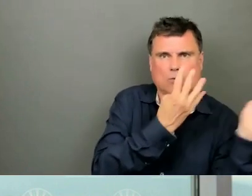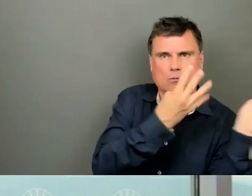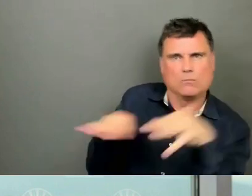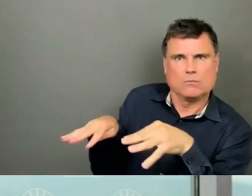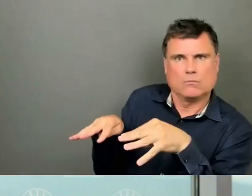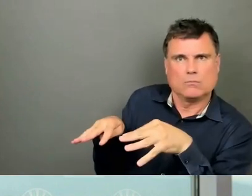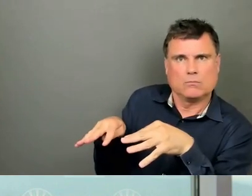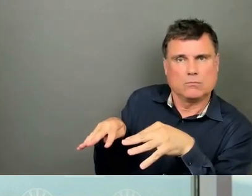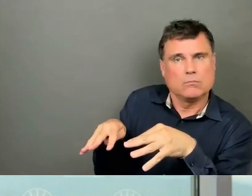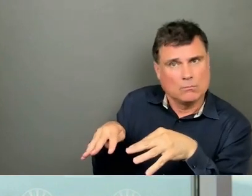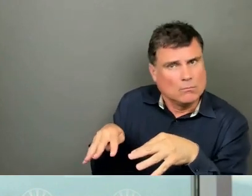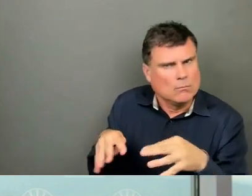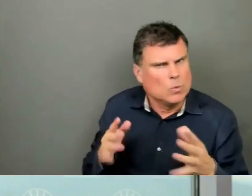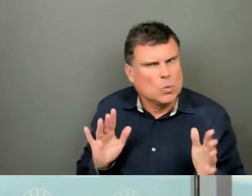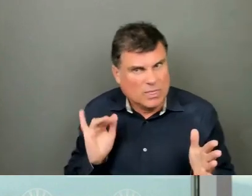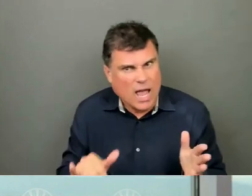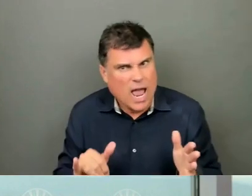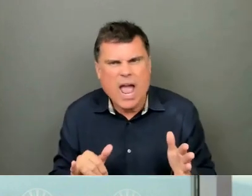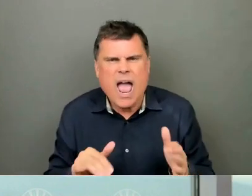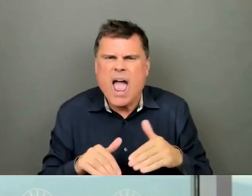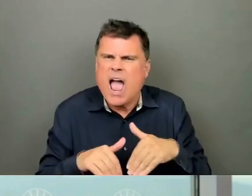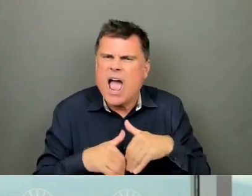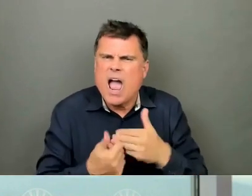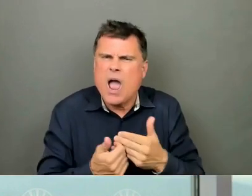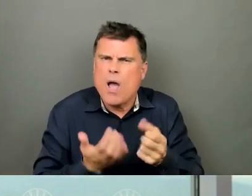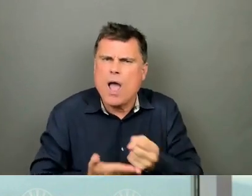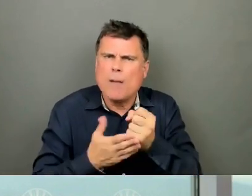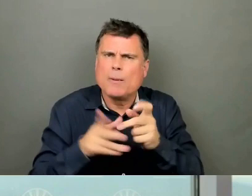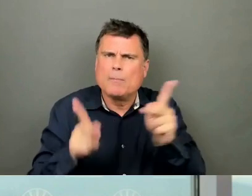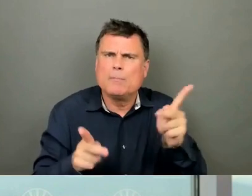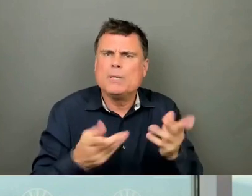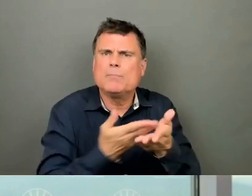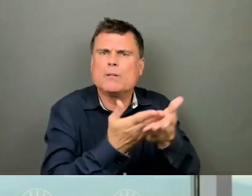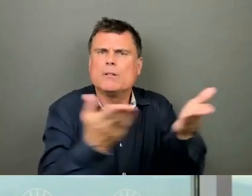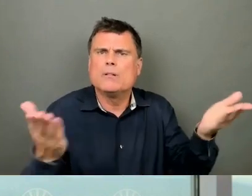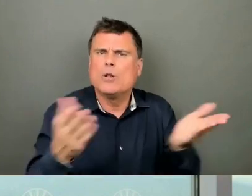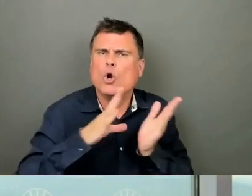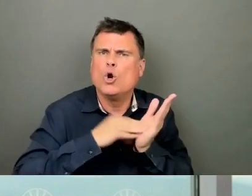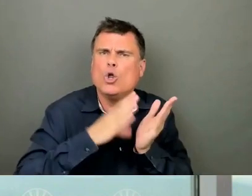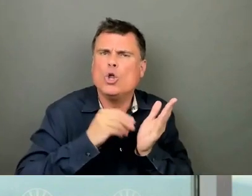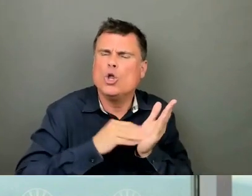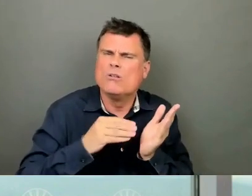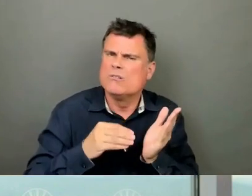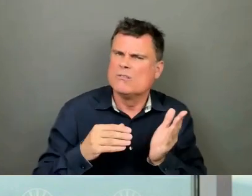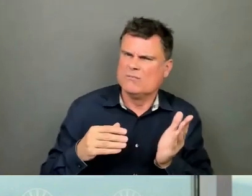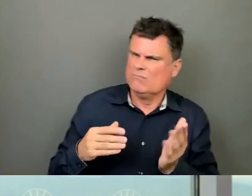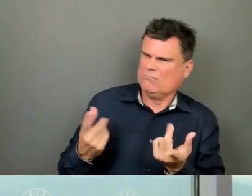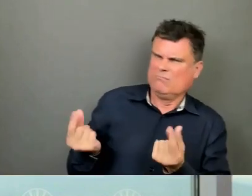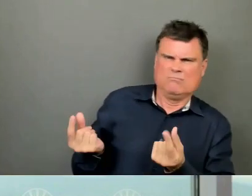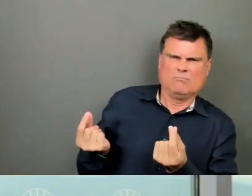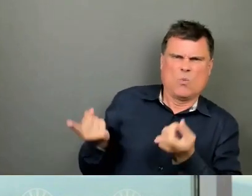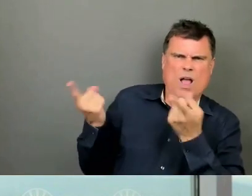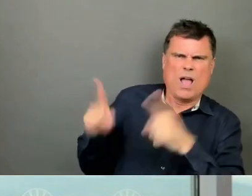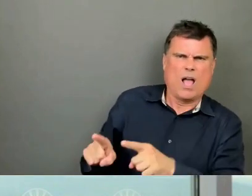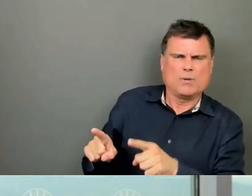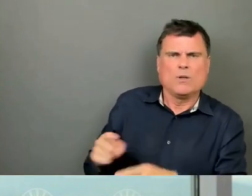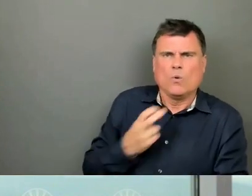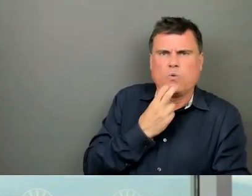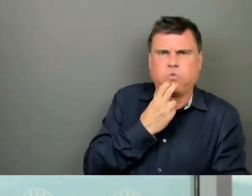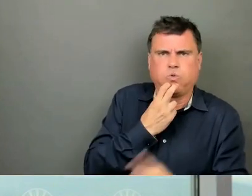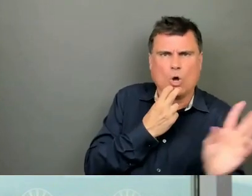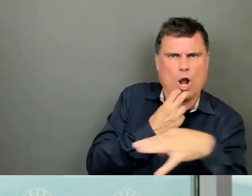advance the interest of the public in getting the knowledge that they should get according to the whistleblower